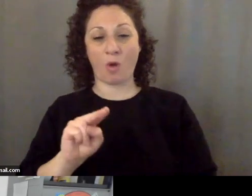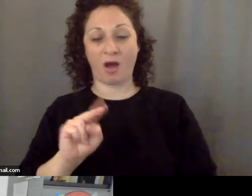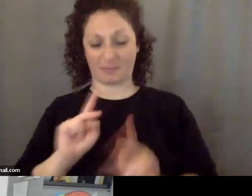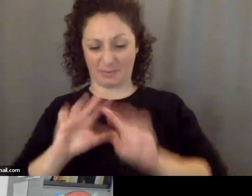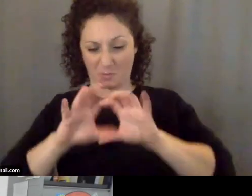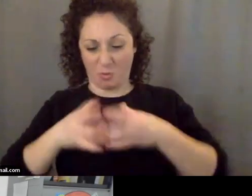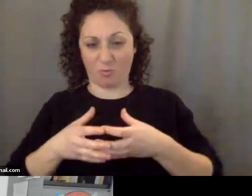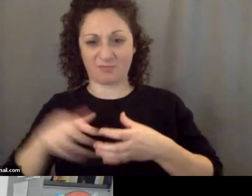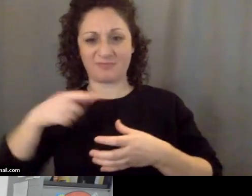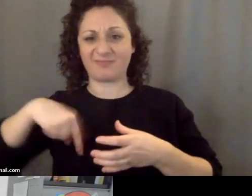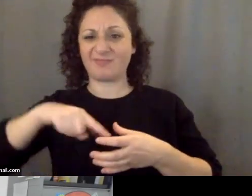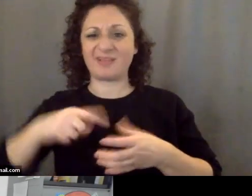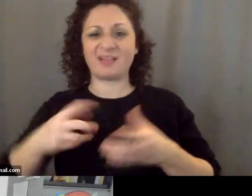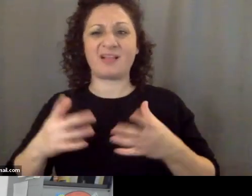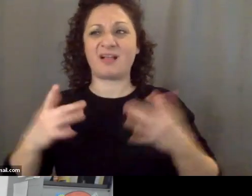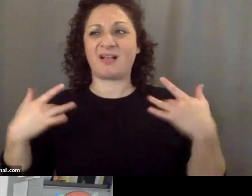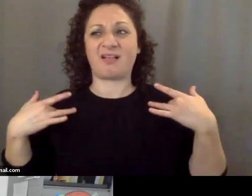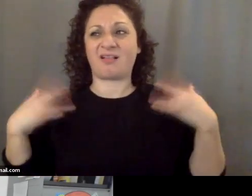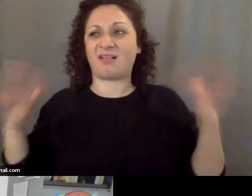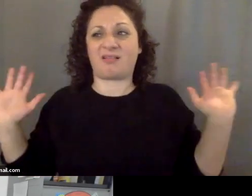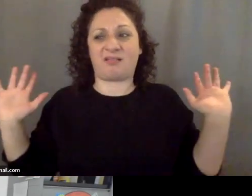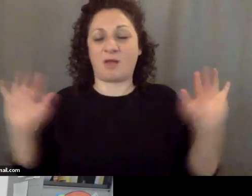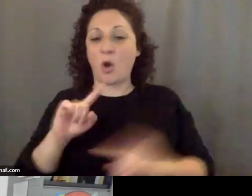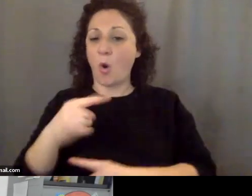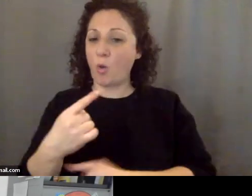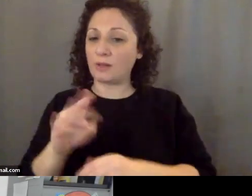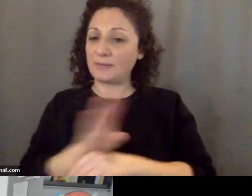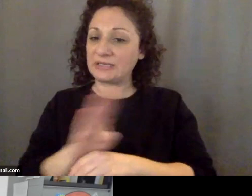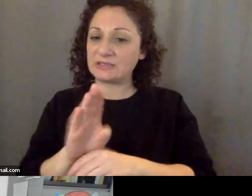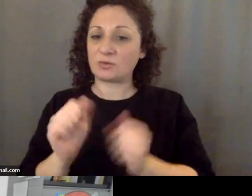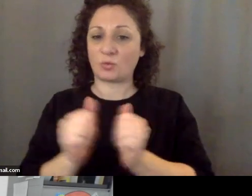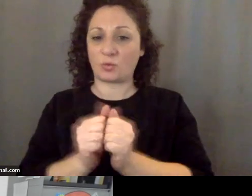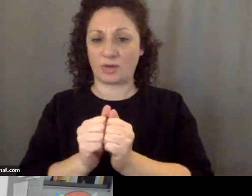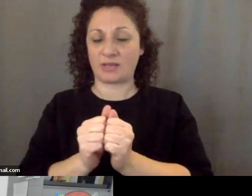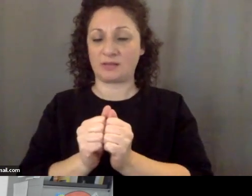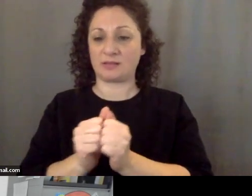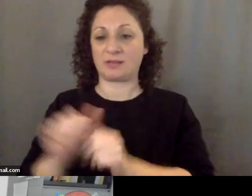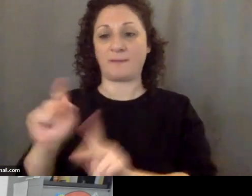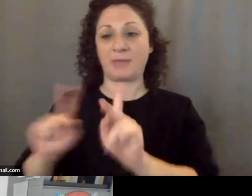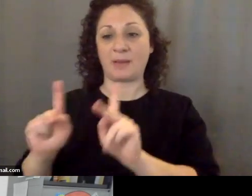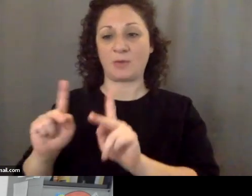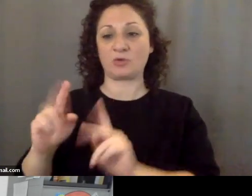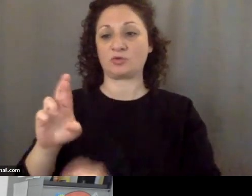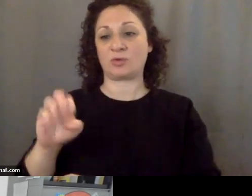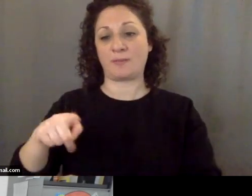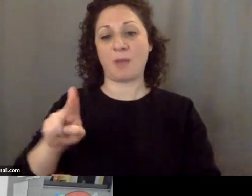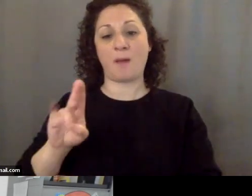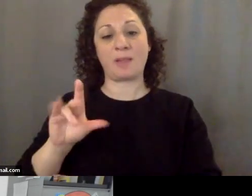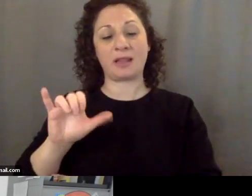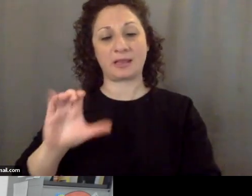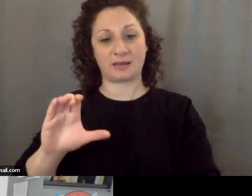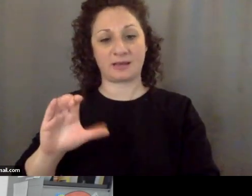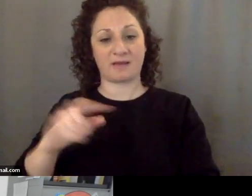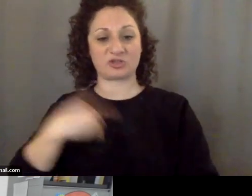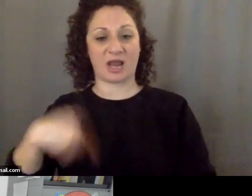to do with except for business with the People's Republic of China they do not want to be part of the People's